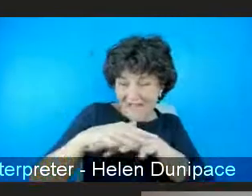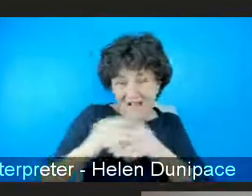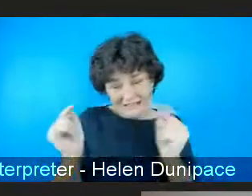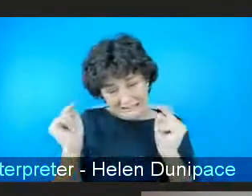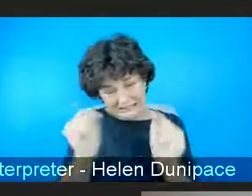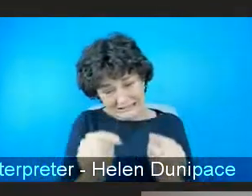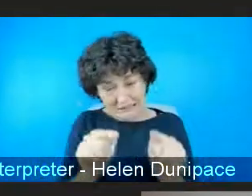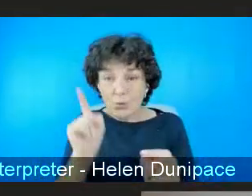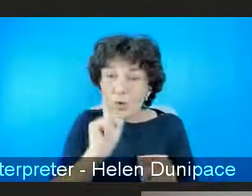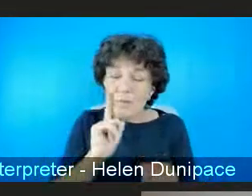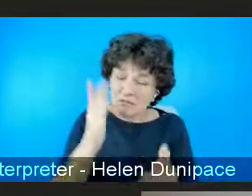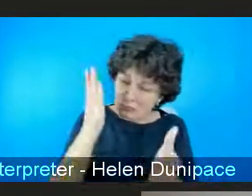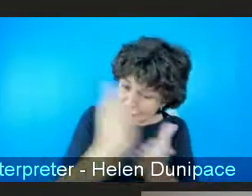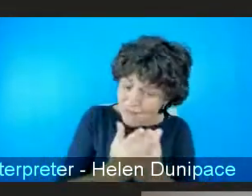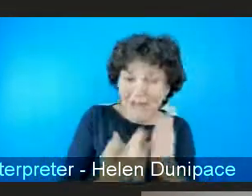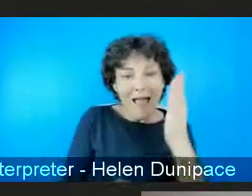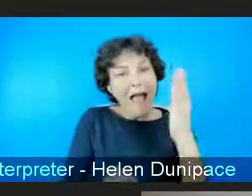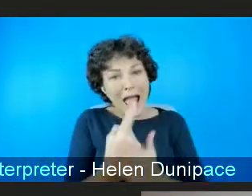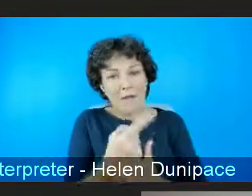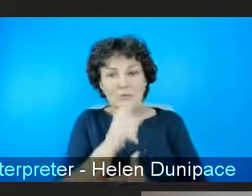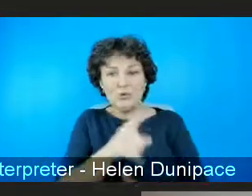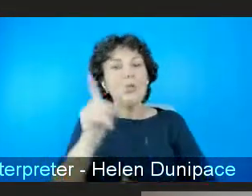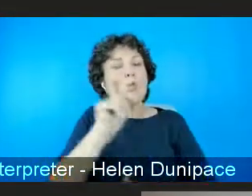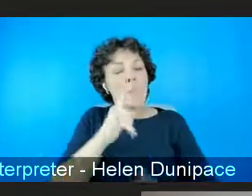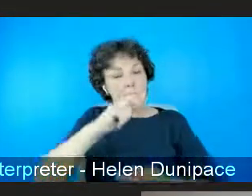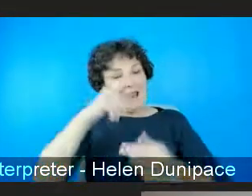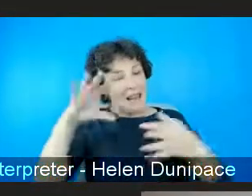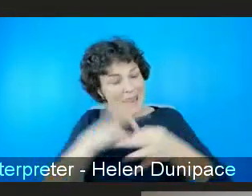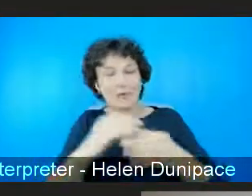were causes and consequences of women's inequality.